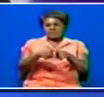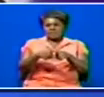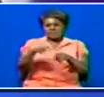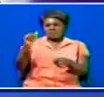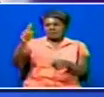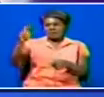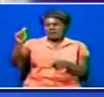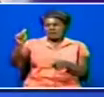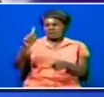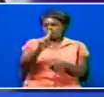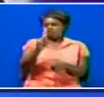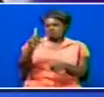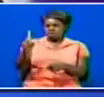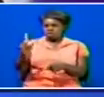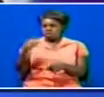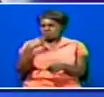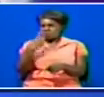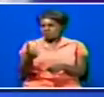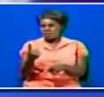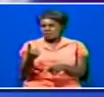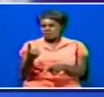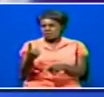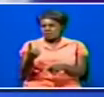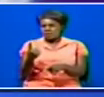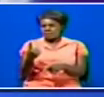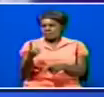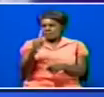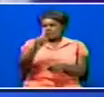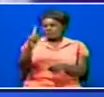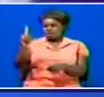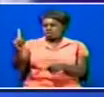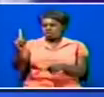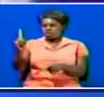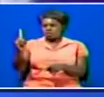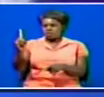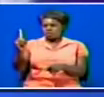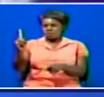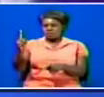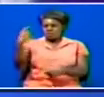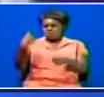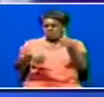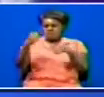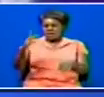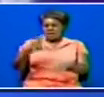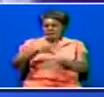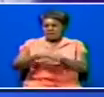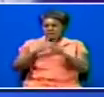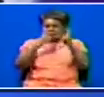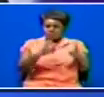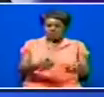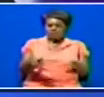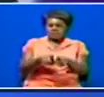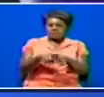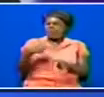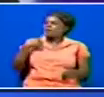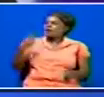of the year. And maybe to mention, Yvonne, to our viewers is that each winner who gets the award also takes home